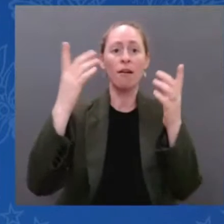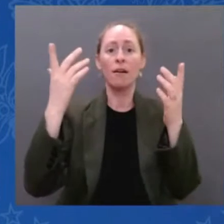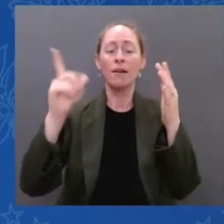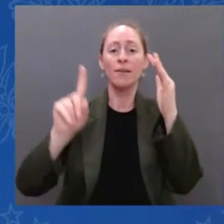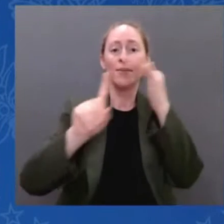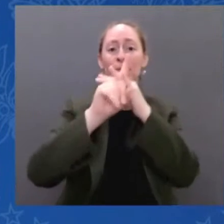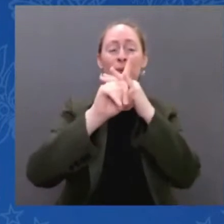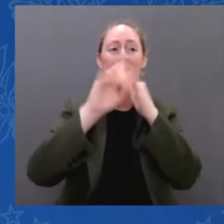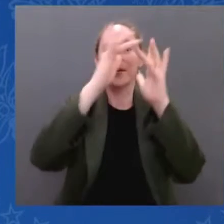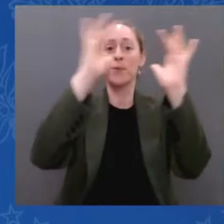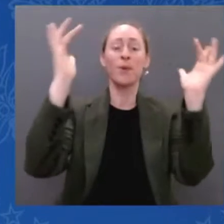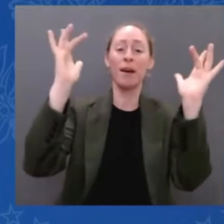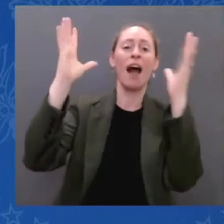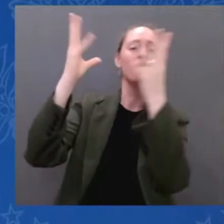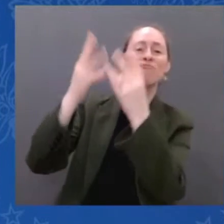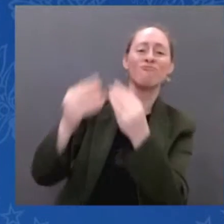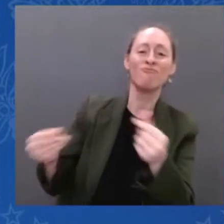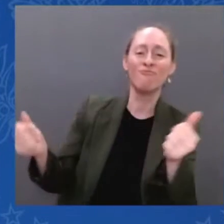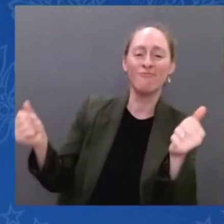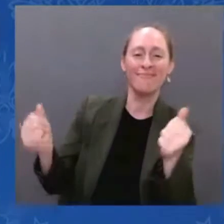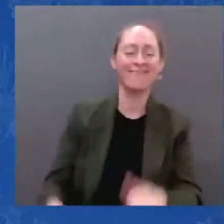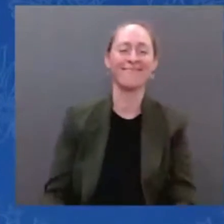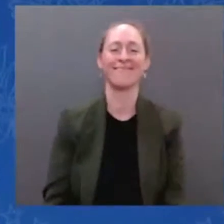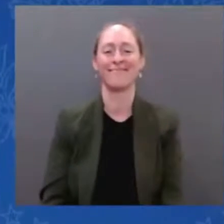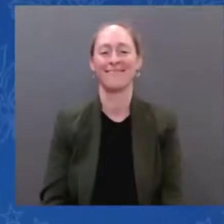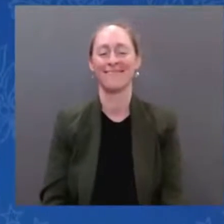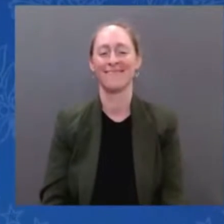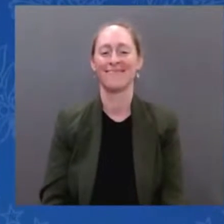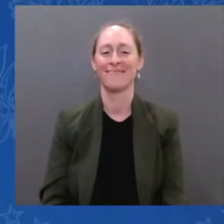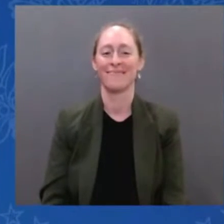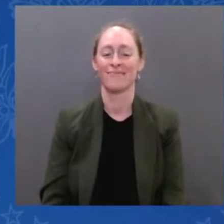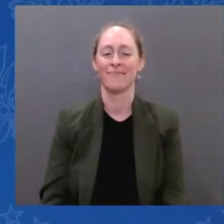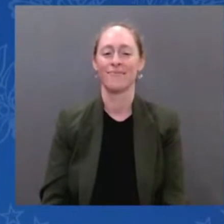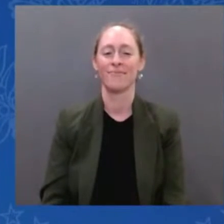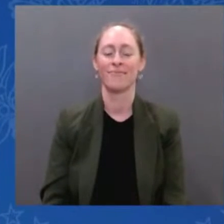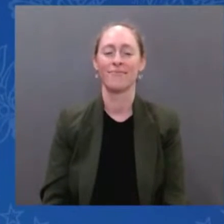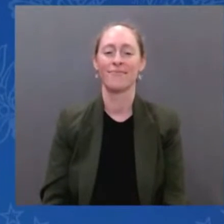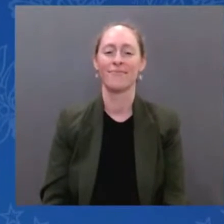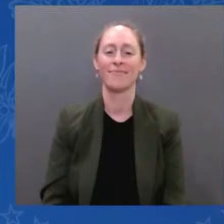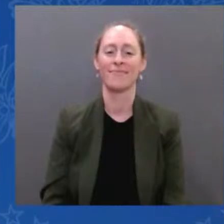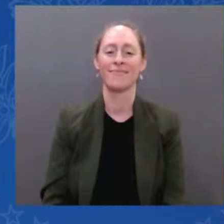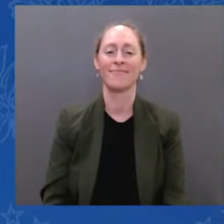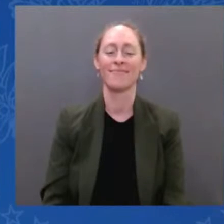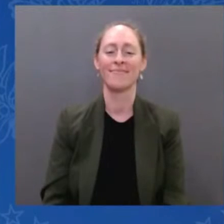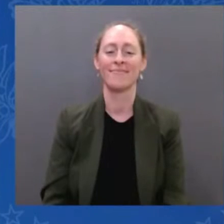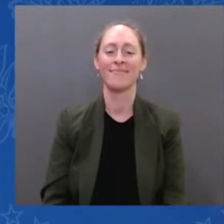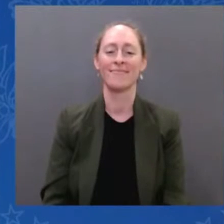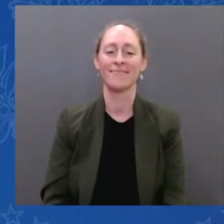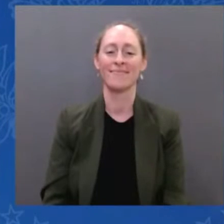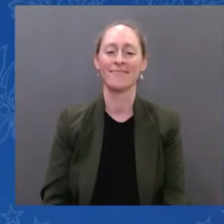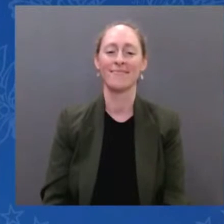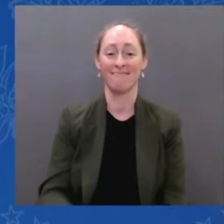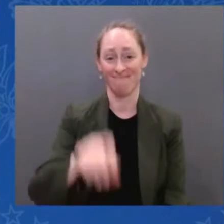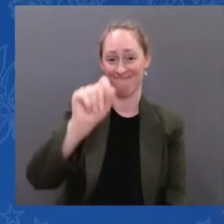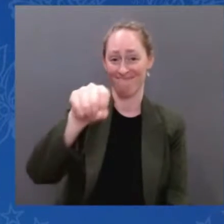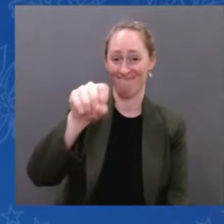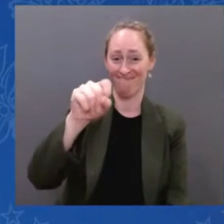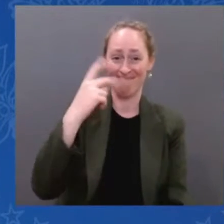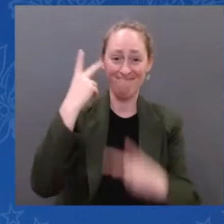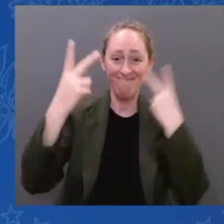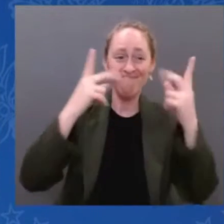13 billion — let me say that again — 13 billion years ago. It's hard to even fathom.